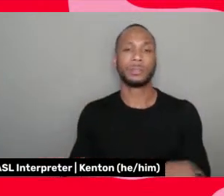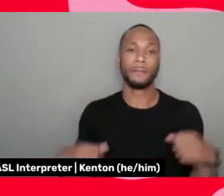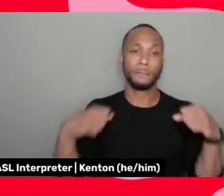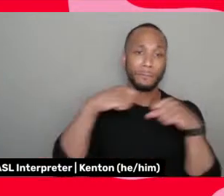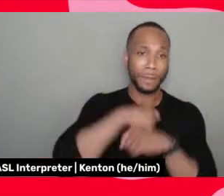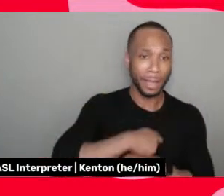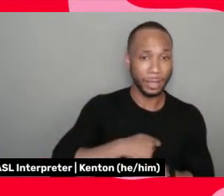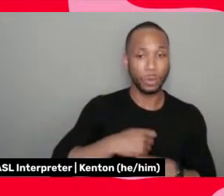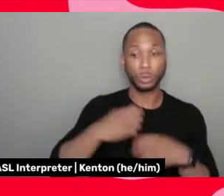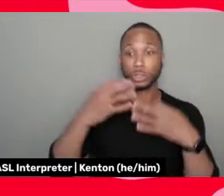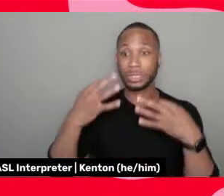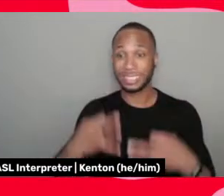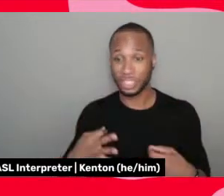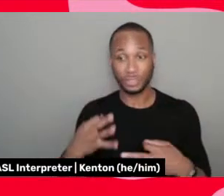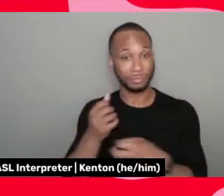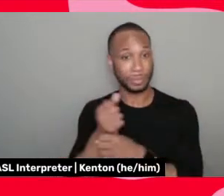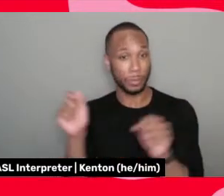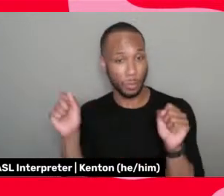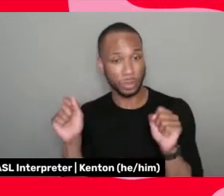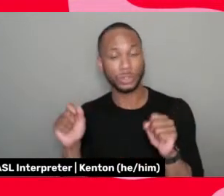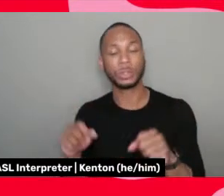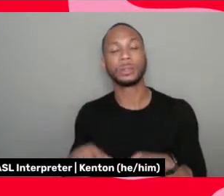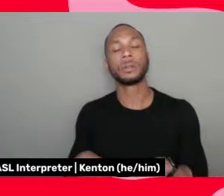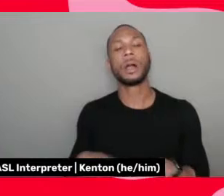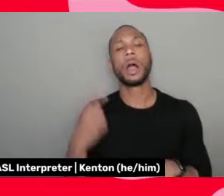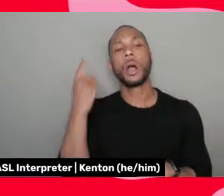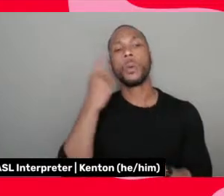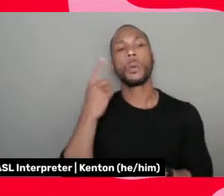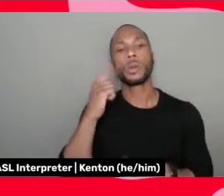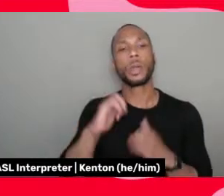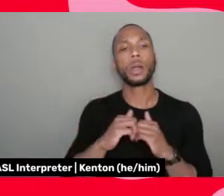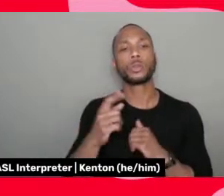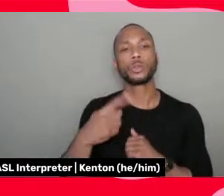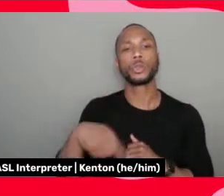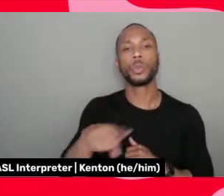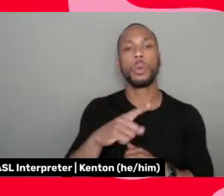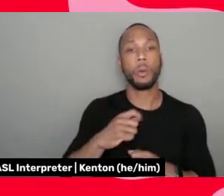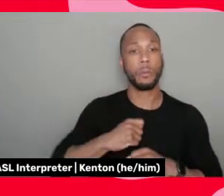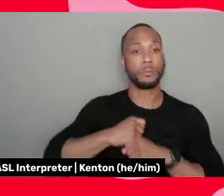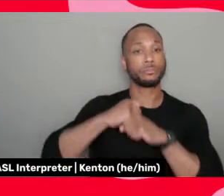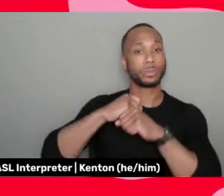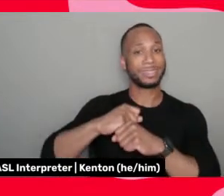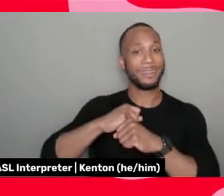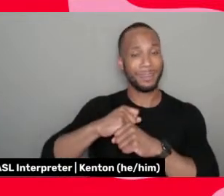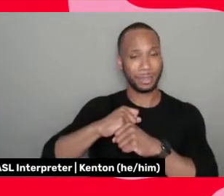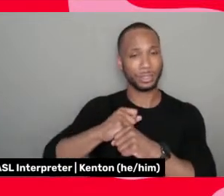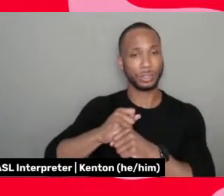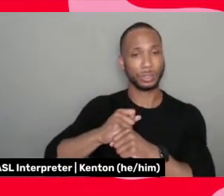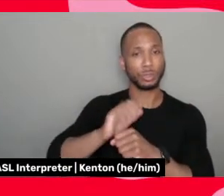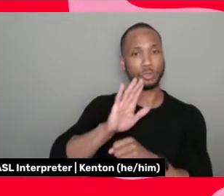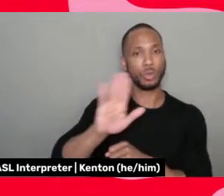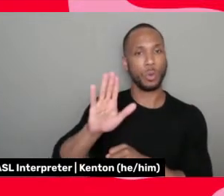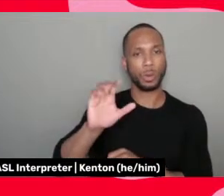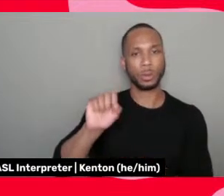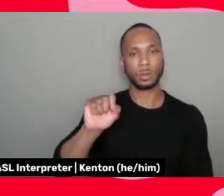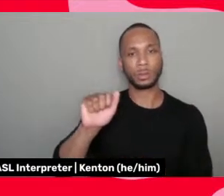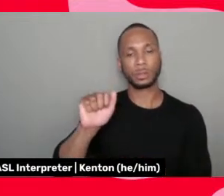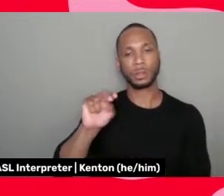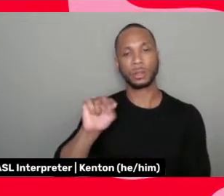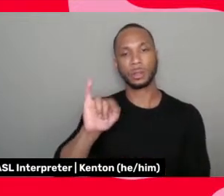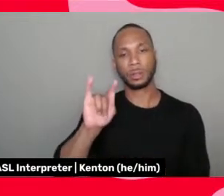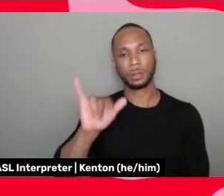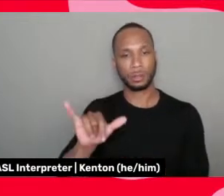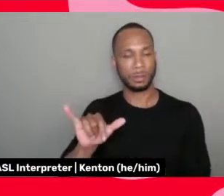the choice of liberation, just wondering how do you protect your sanity as an artist,